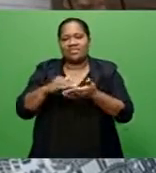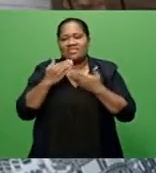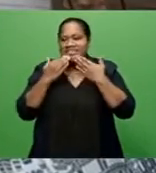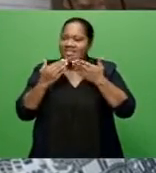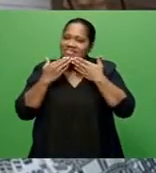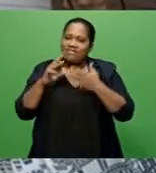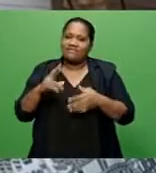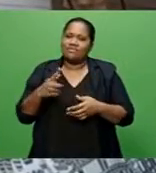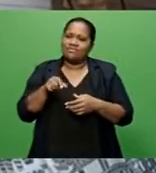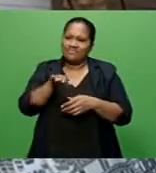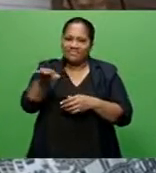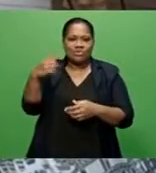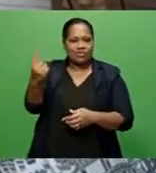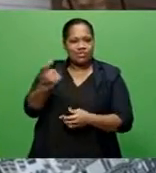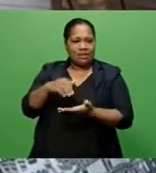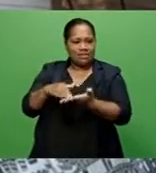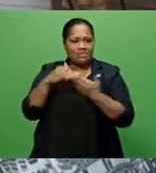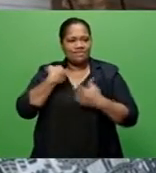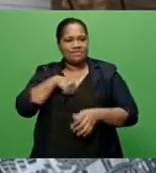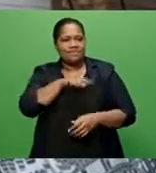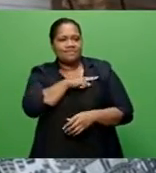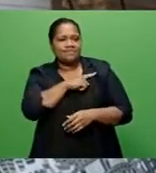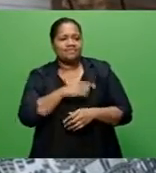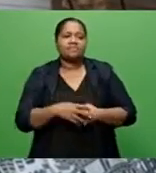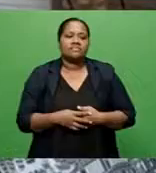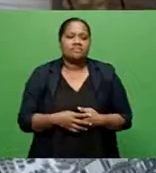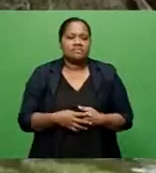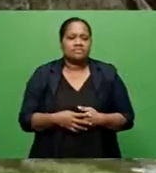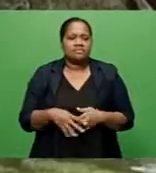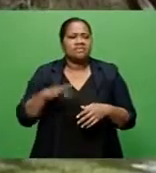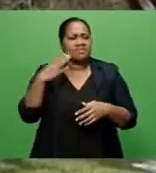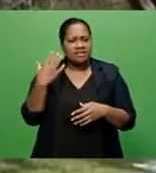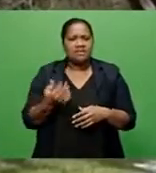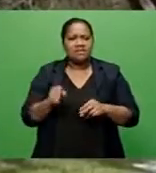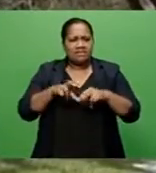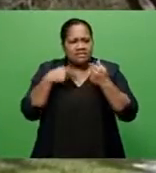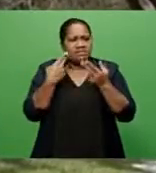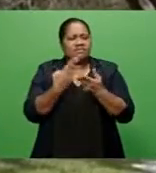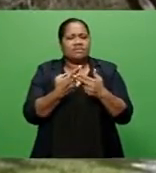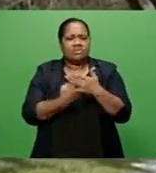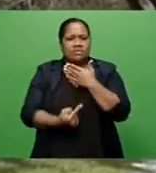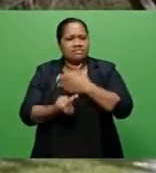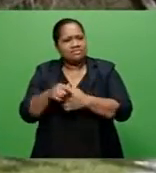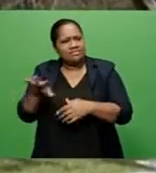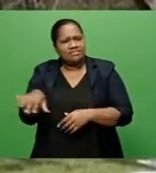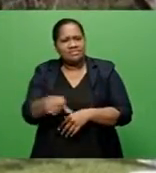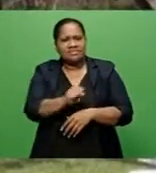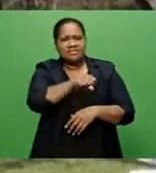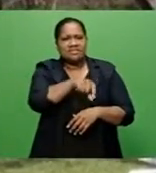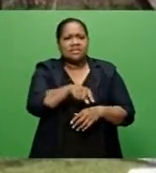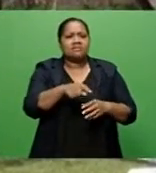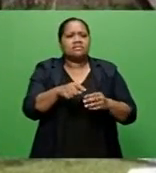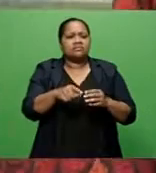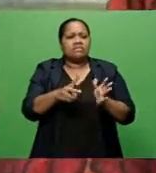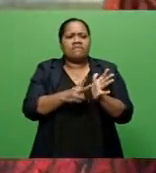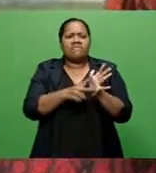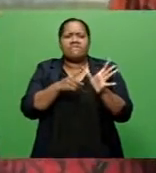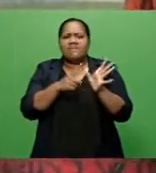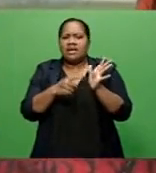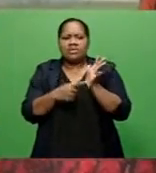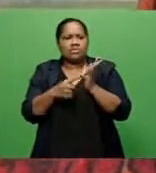The town families were then taken in several board loads to the Sokanibalu barracks and then to the Watunimbale church for shelter.